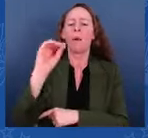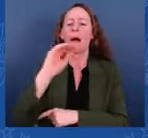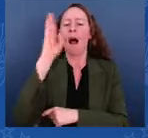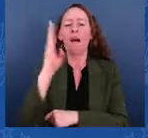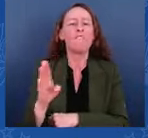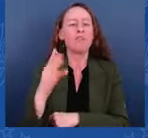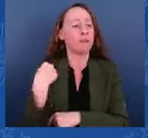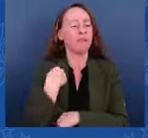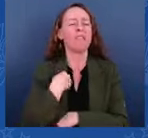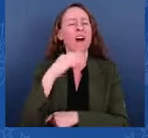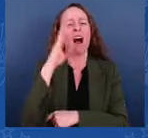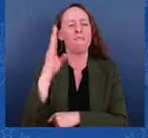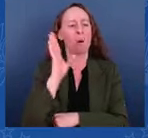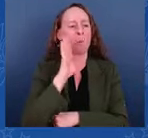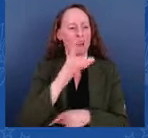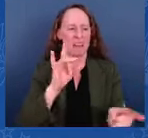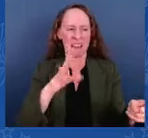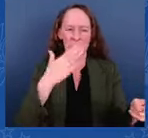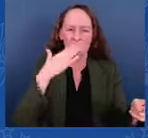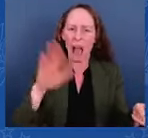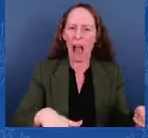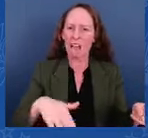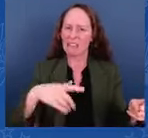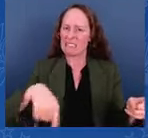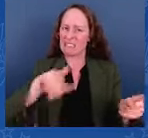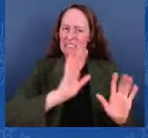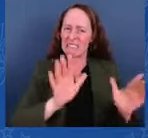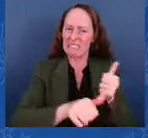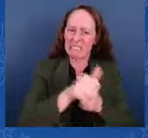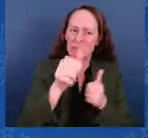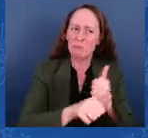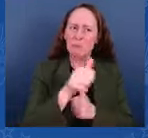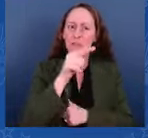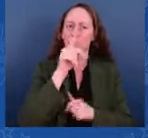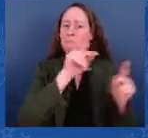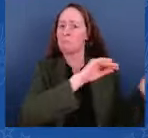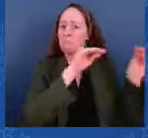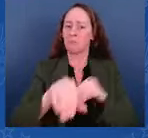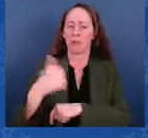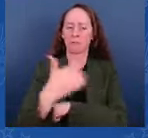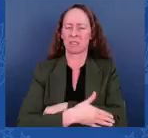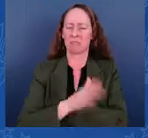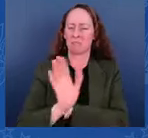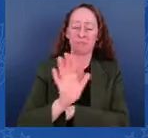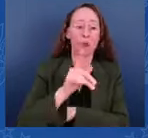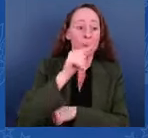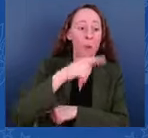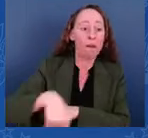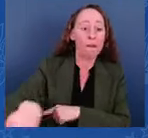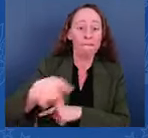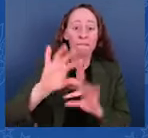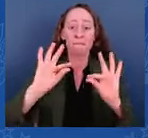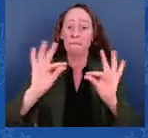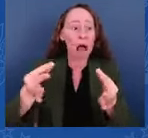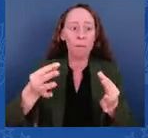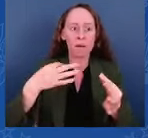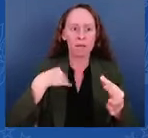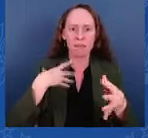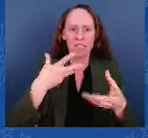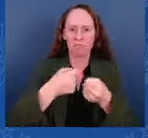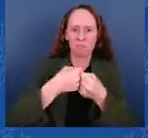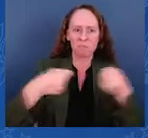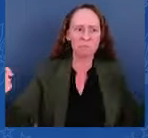And further, I'll never separate children from their families at the border. I will not ban people from this country because of their religious